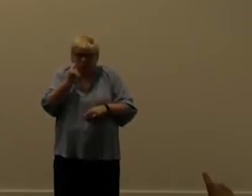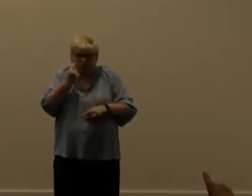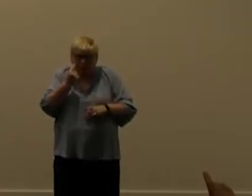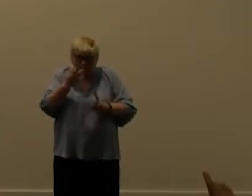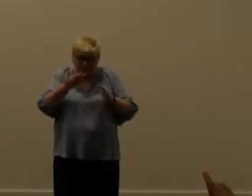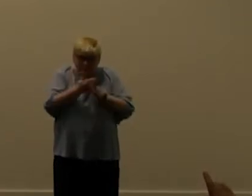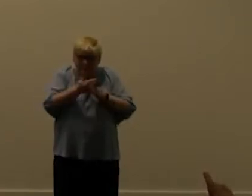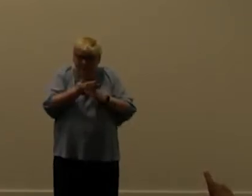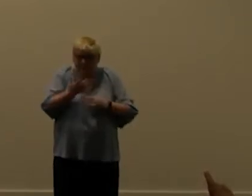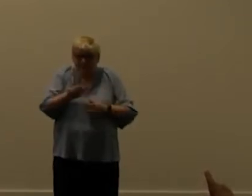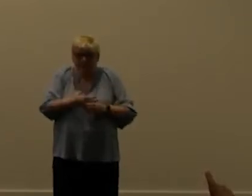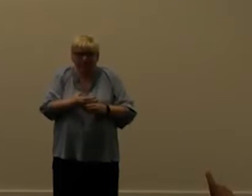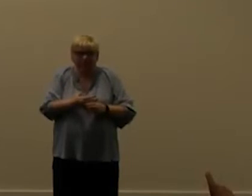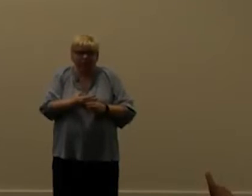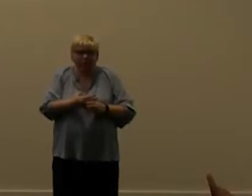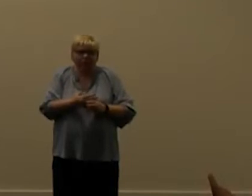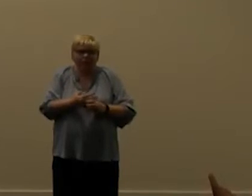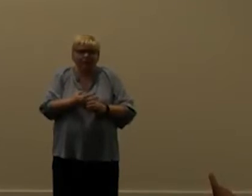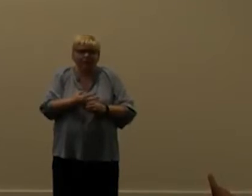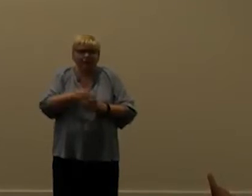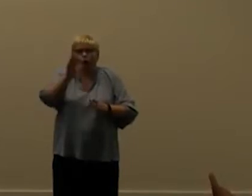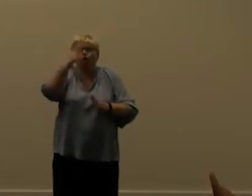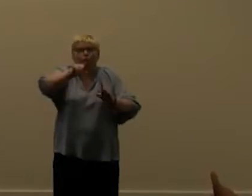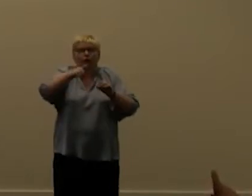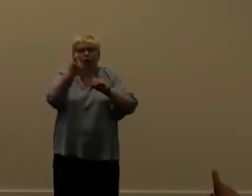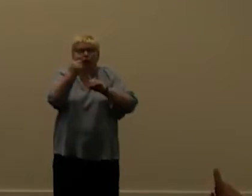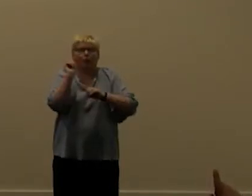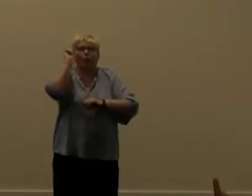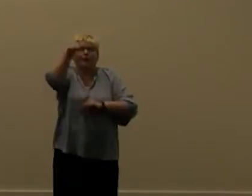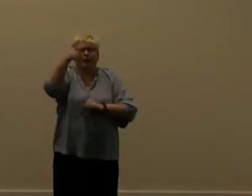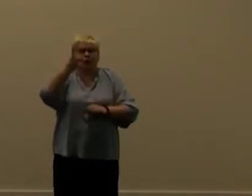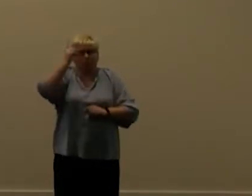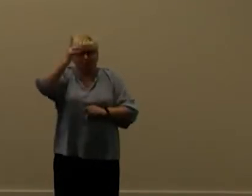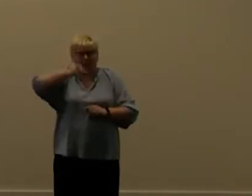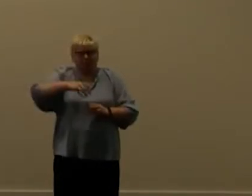hold of them sorry i had another question for you